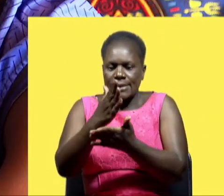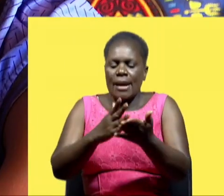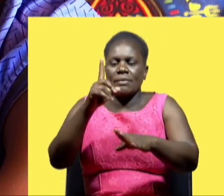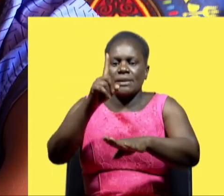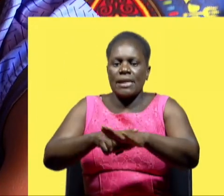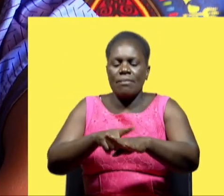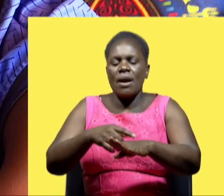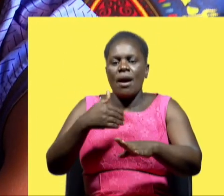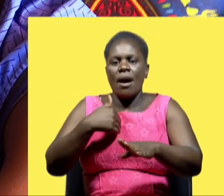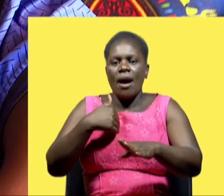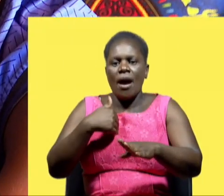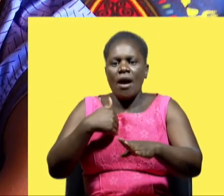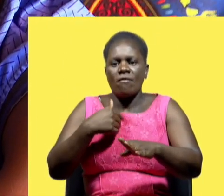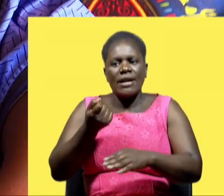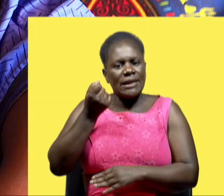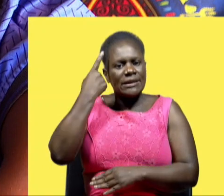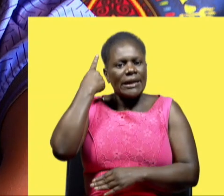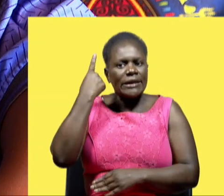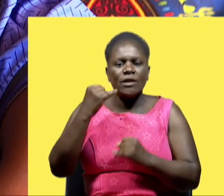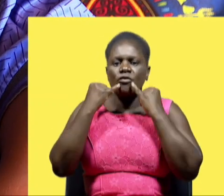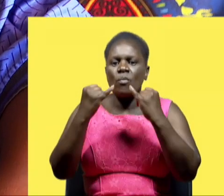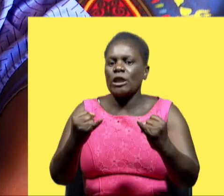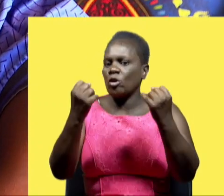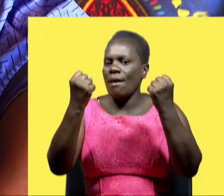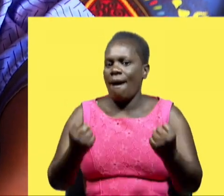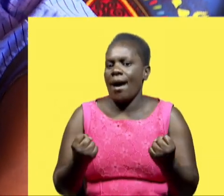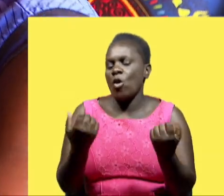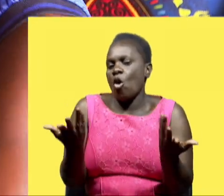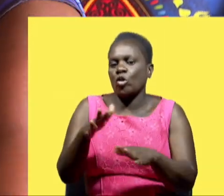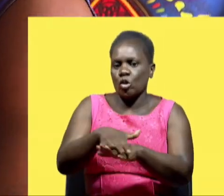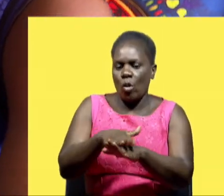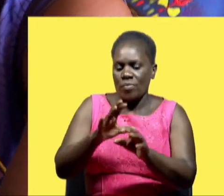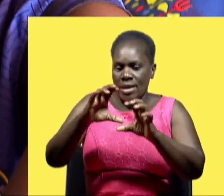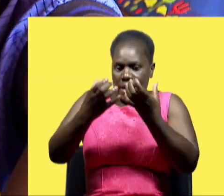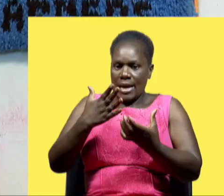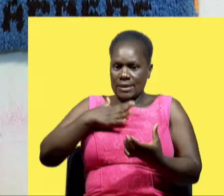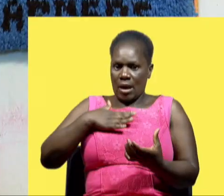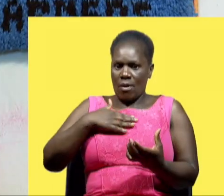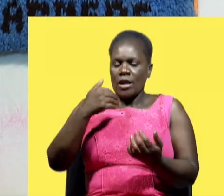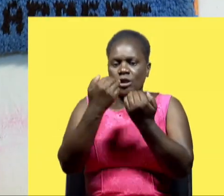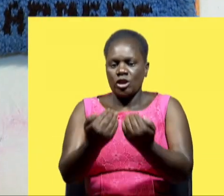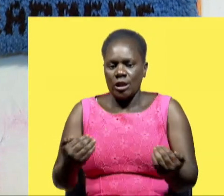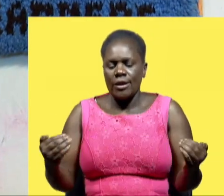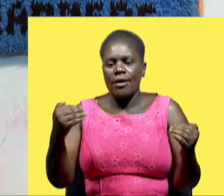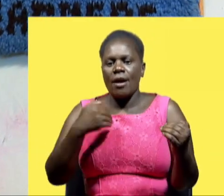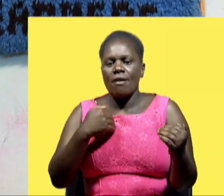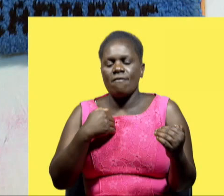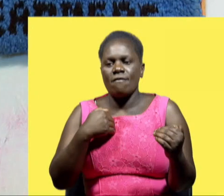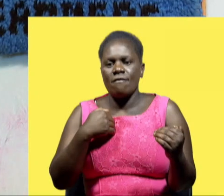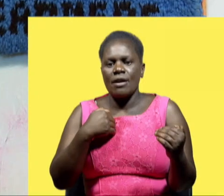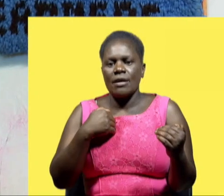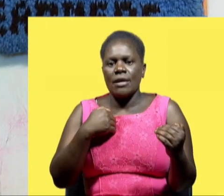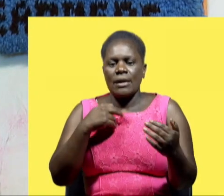and sometimes they have processing information processing is slow in our classes we have children with the